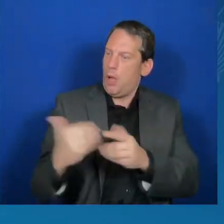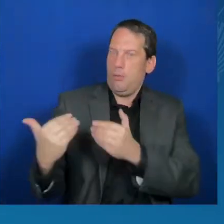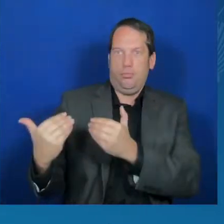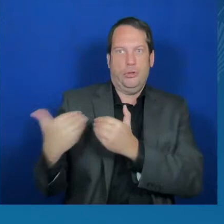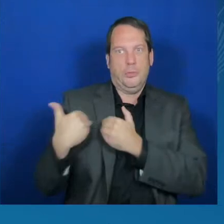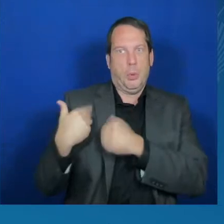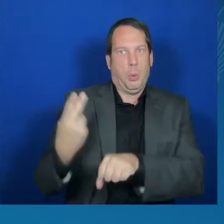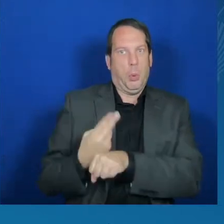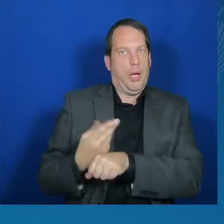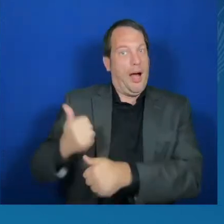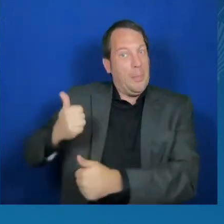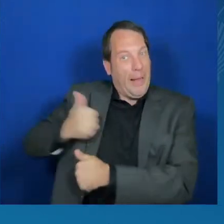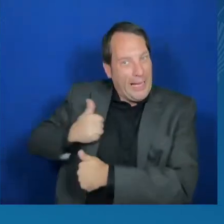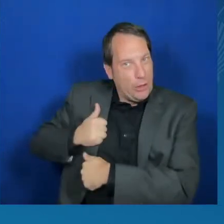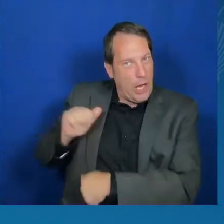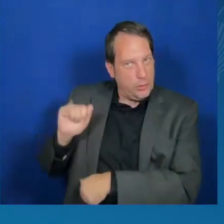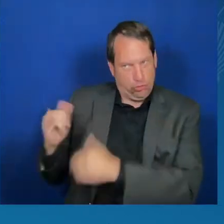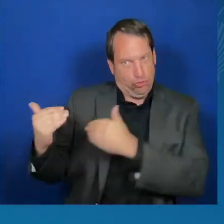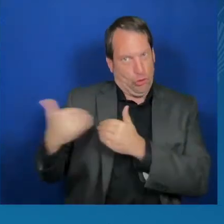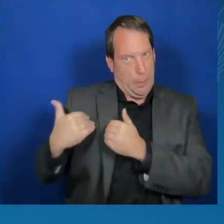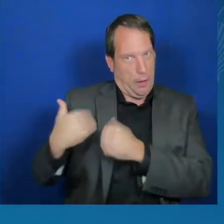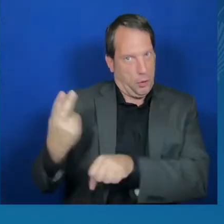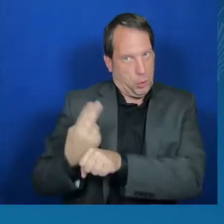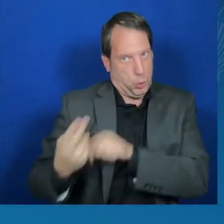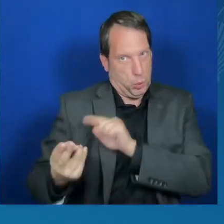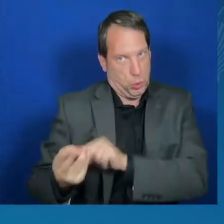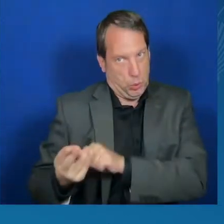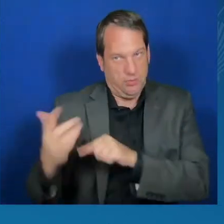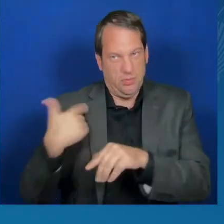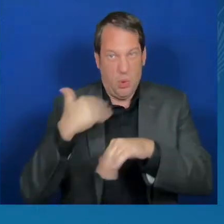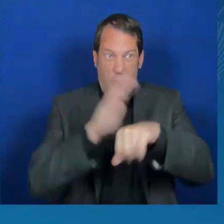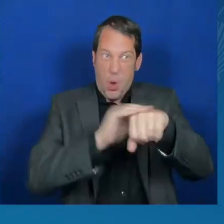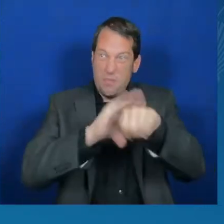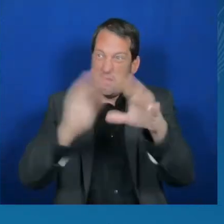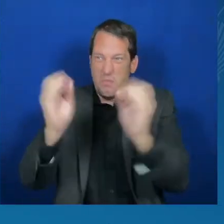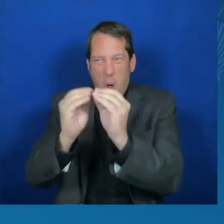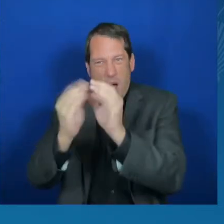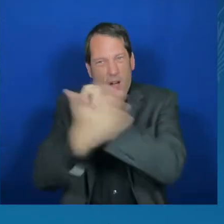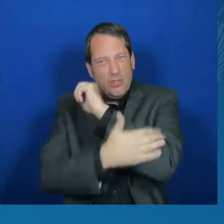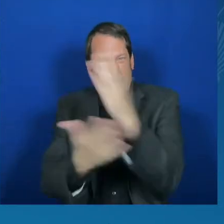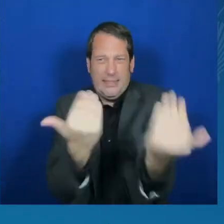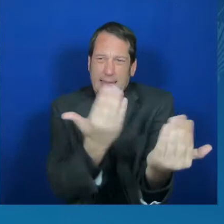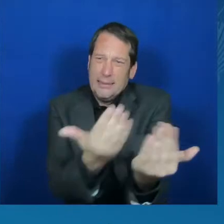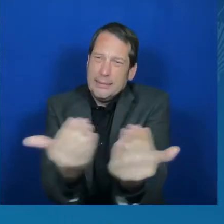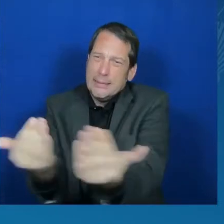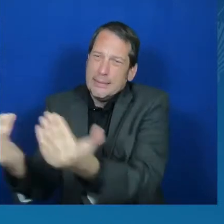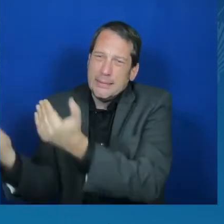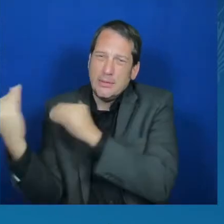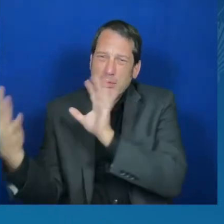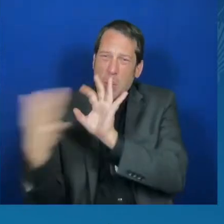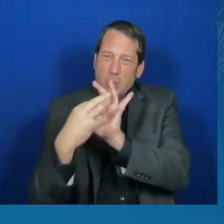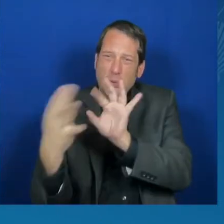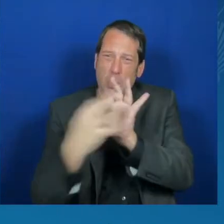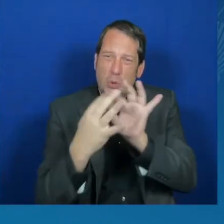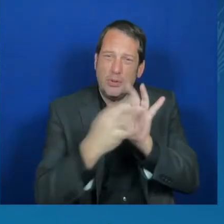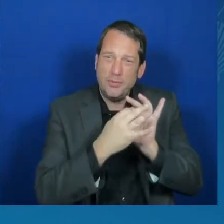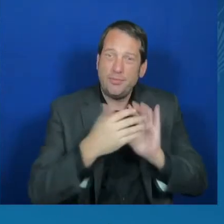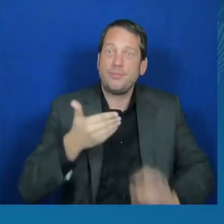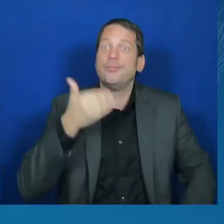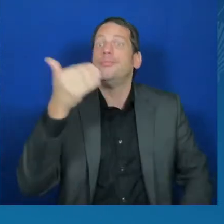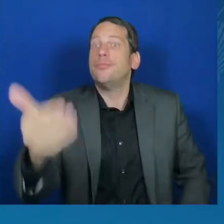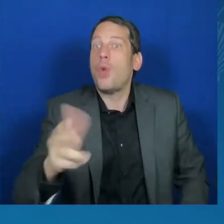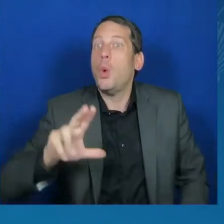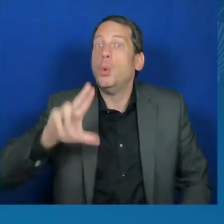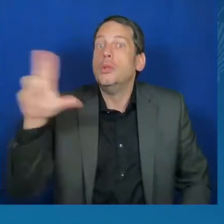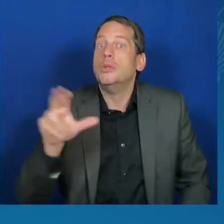In addition to all of this, the United States will continue to work with the G7, the United Nations, and a